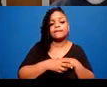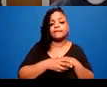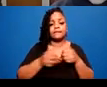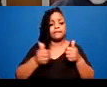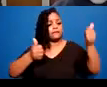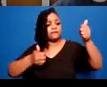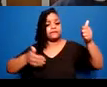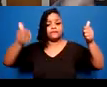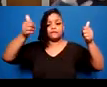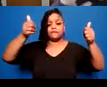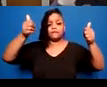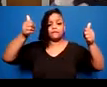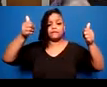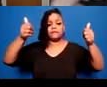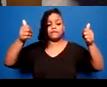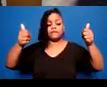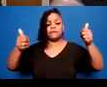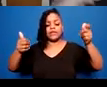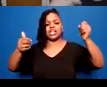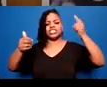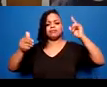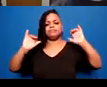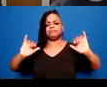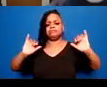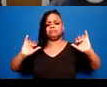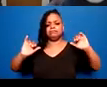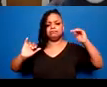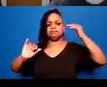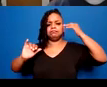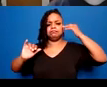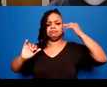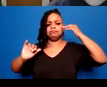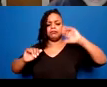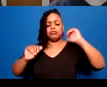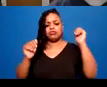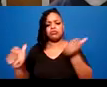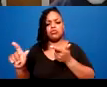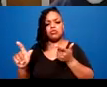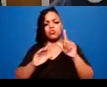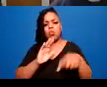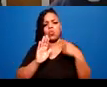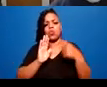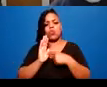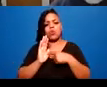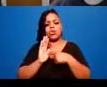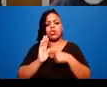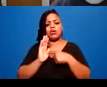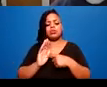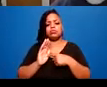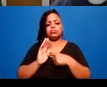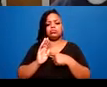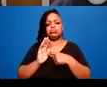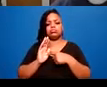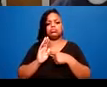as a collective entity to ask what could we be doing better to